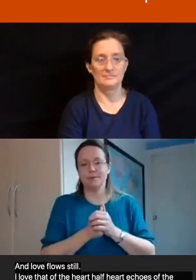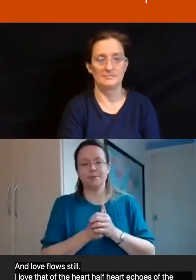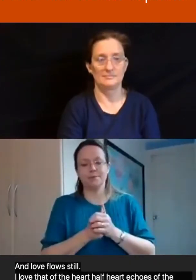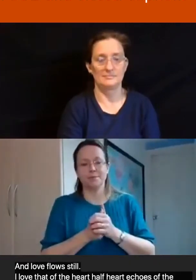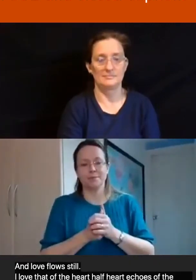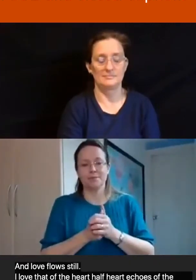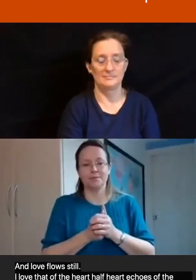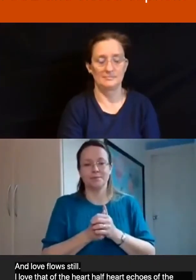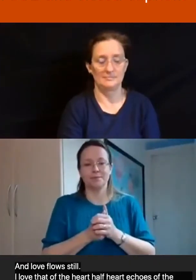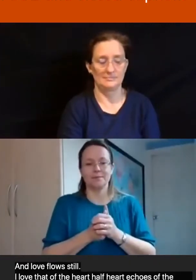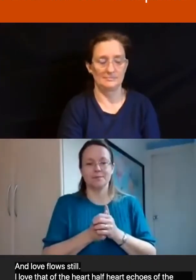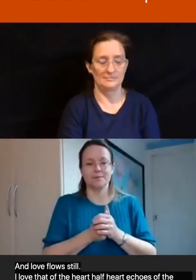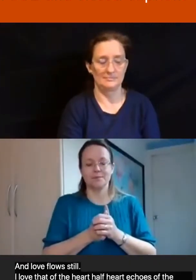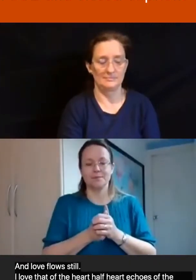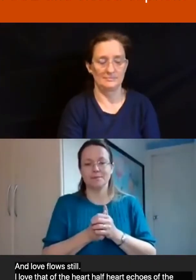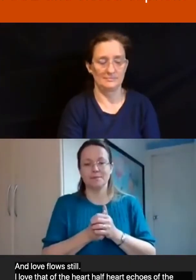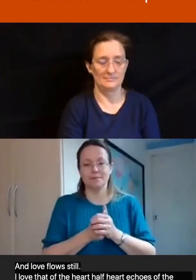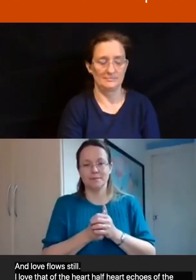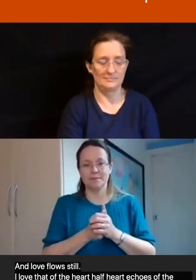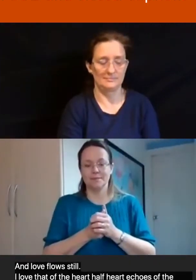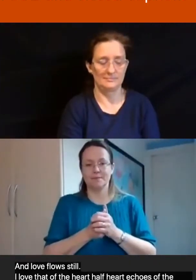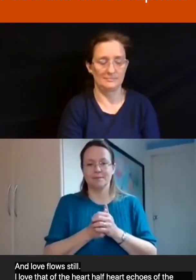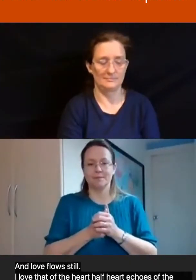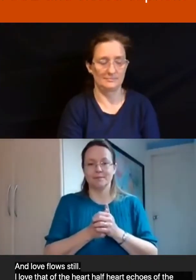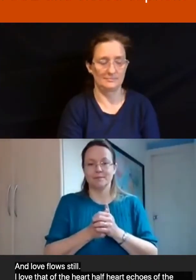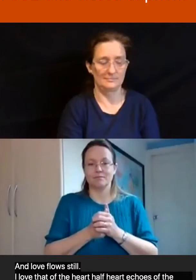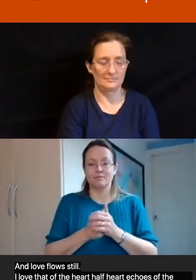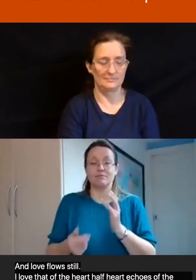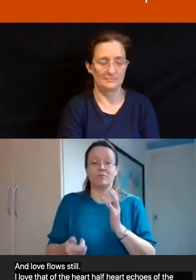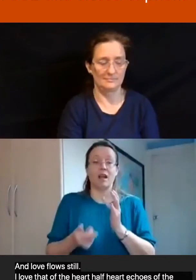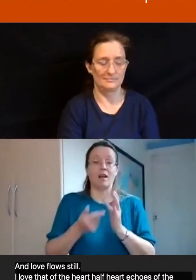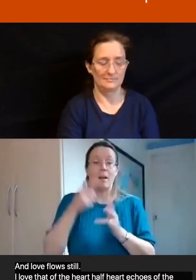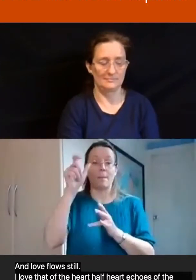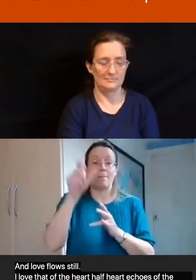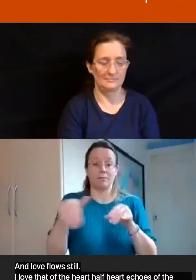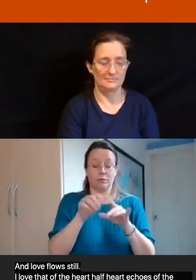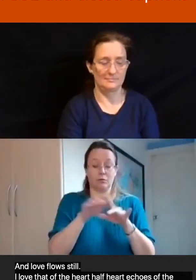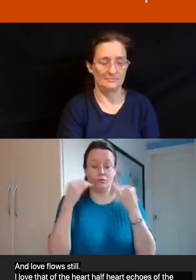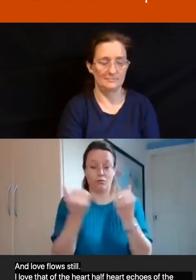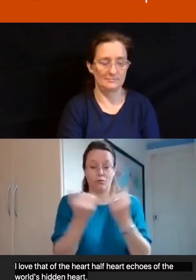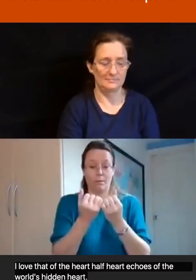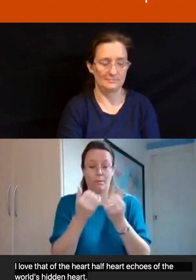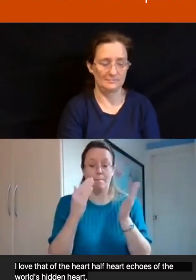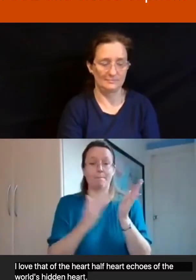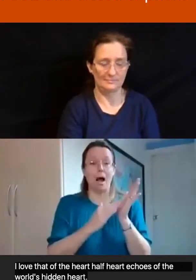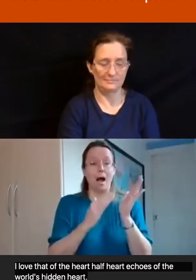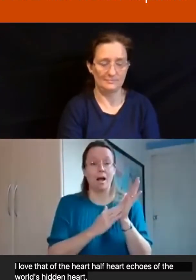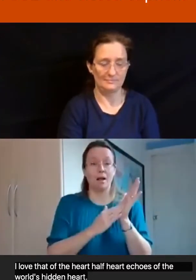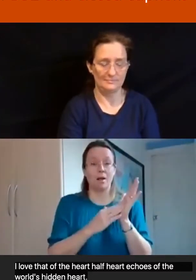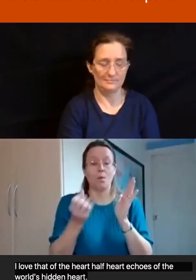Another person who joined us was Michael. He lived with motor neurons disease.